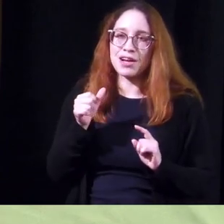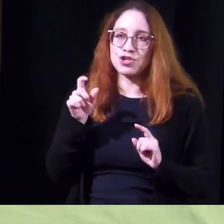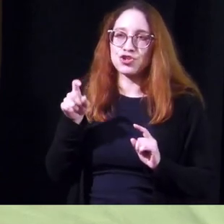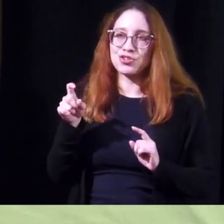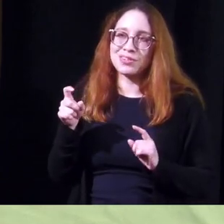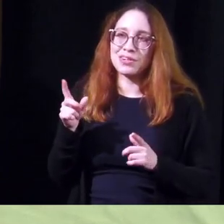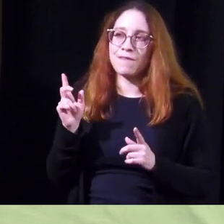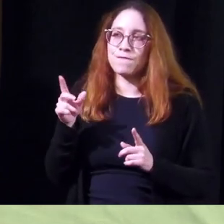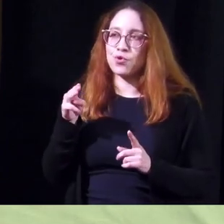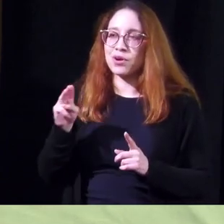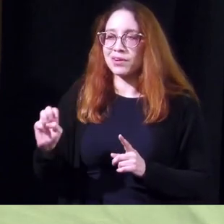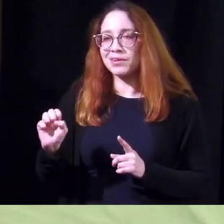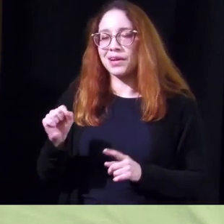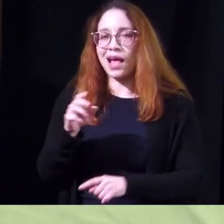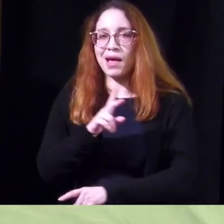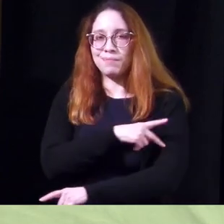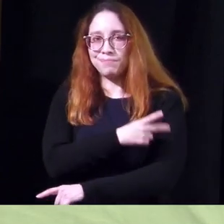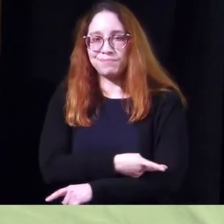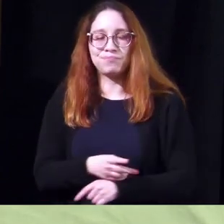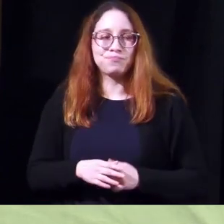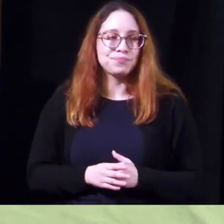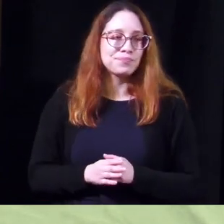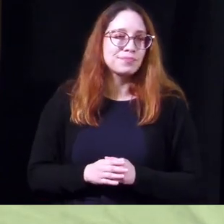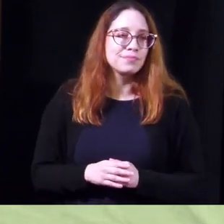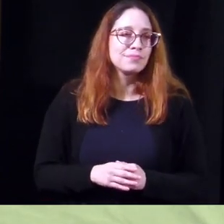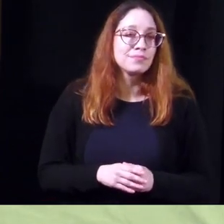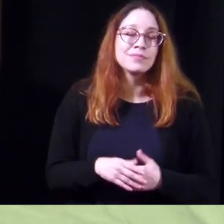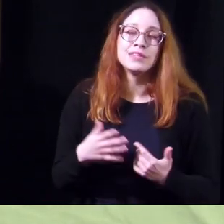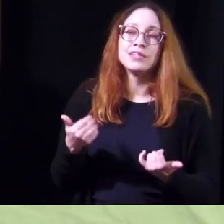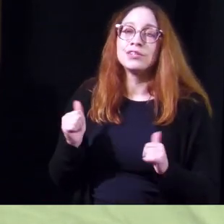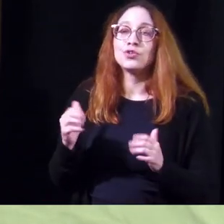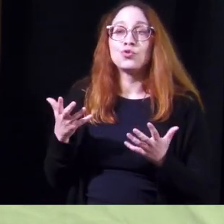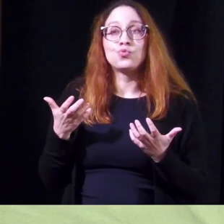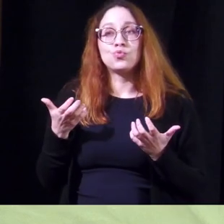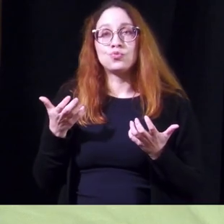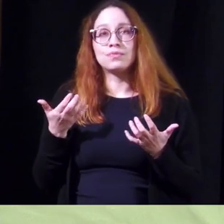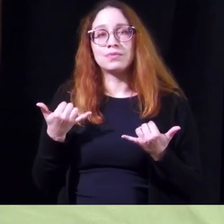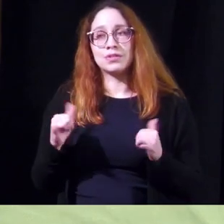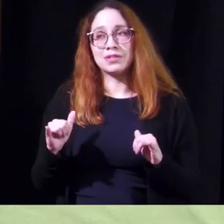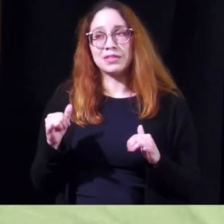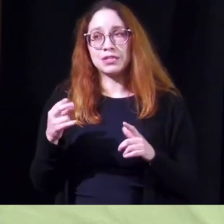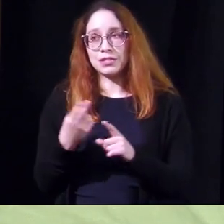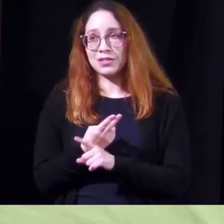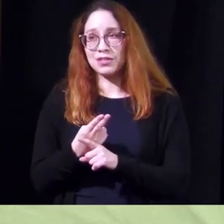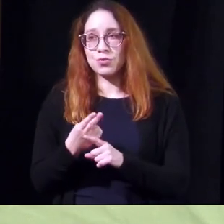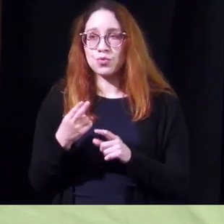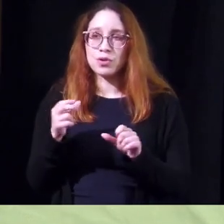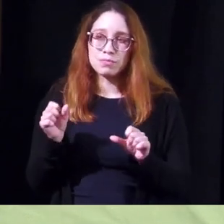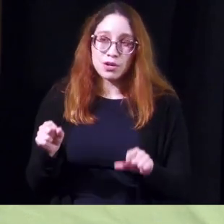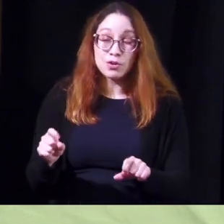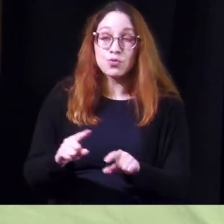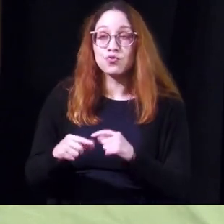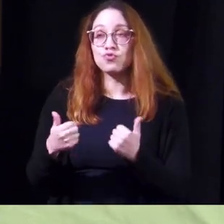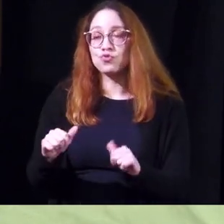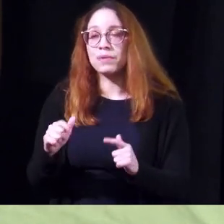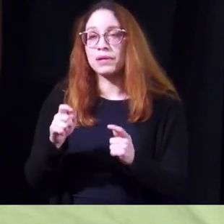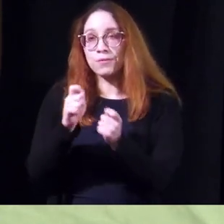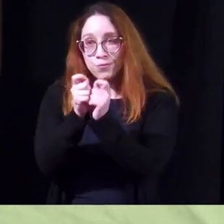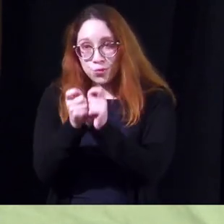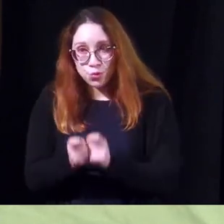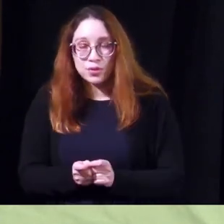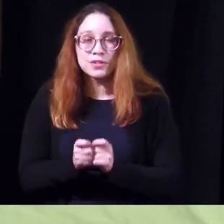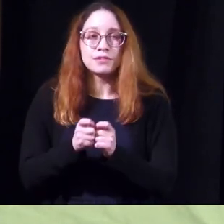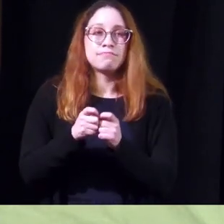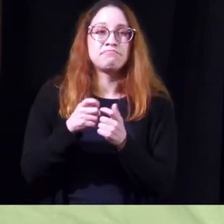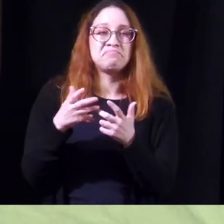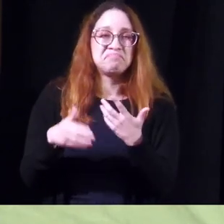to be for ms patients so we still want to try to utilize it as much as possible so we try reprogramming